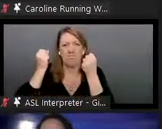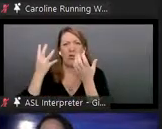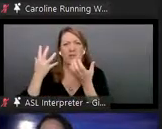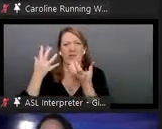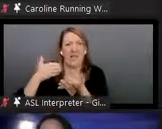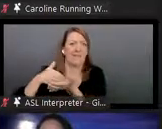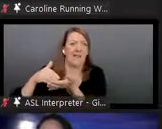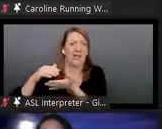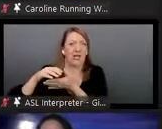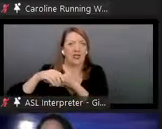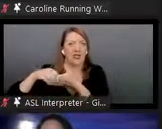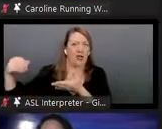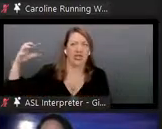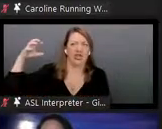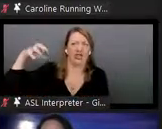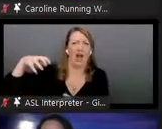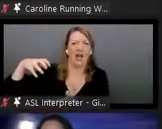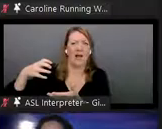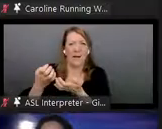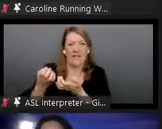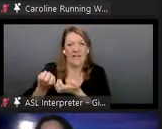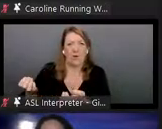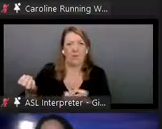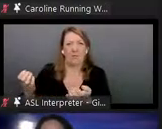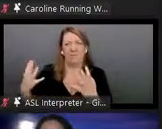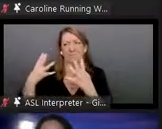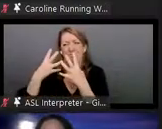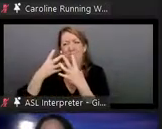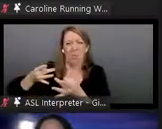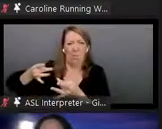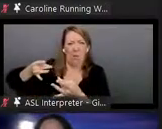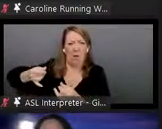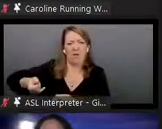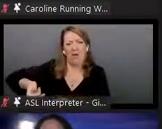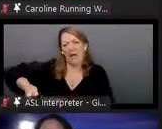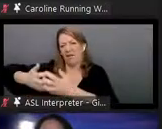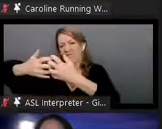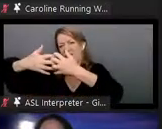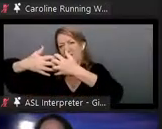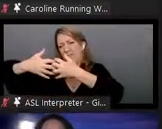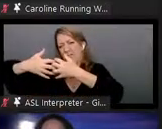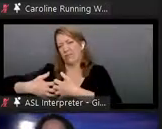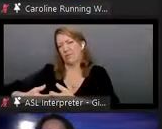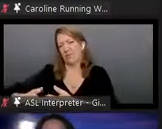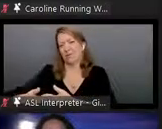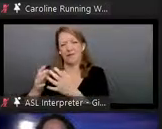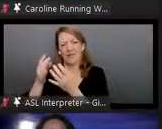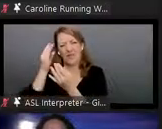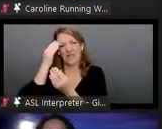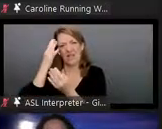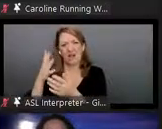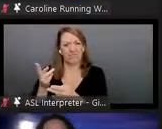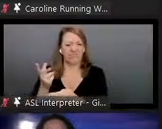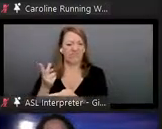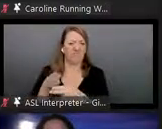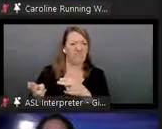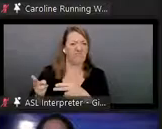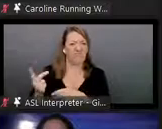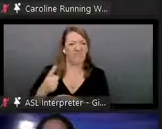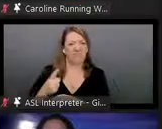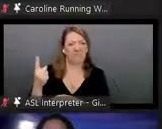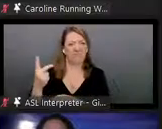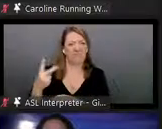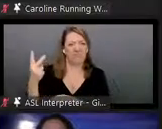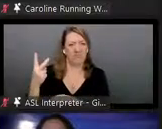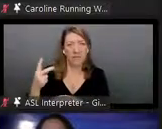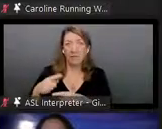you know, that, um, that crunch through all this data in a matter of, of, um, perhaps days. Um, um, for a